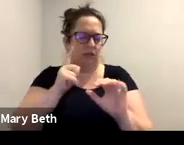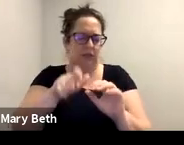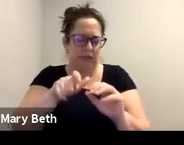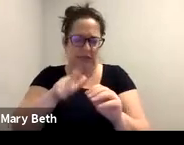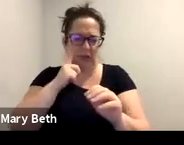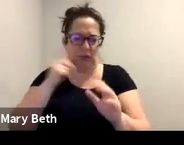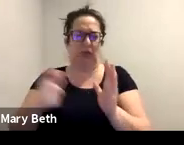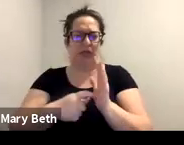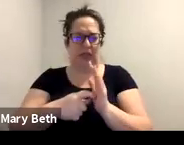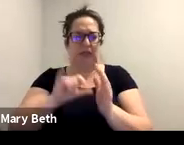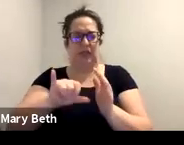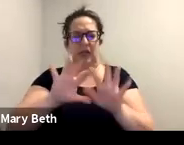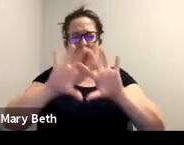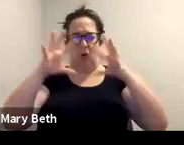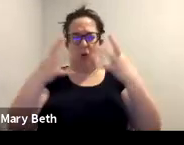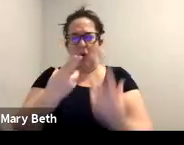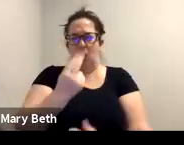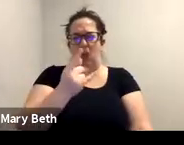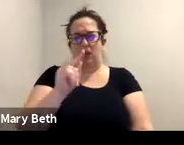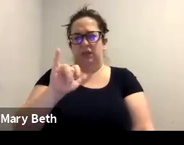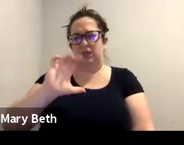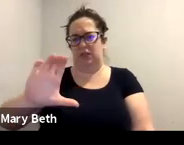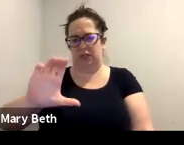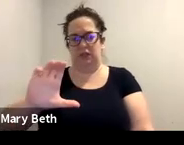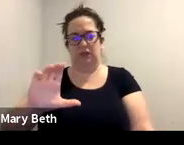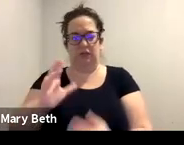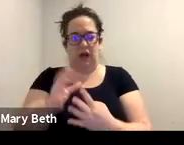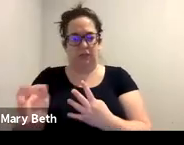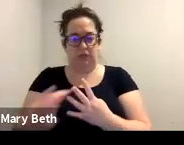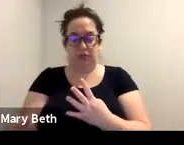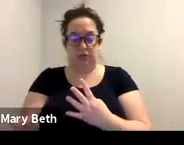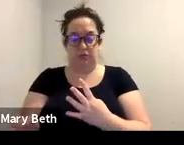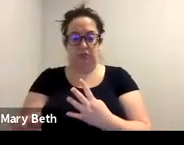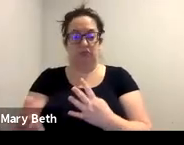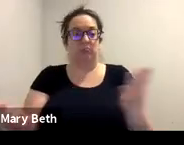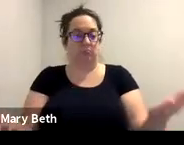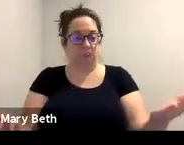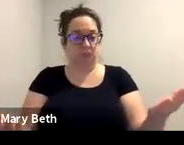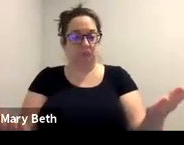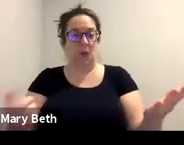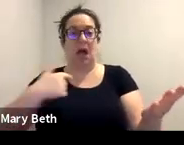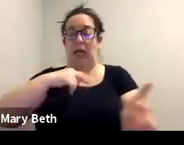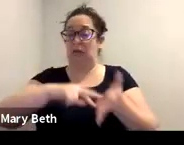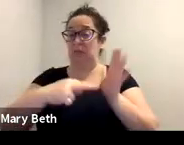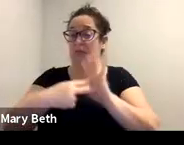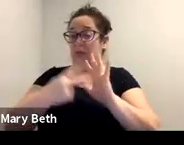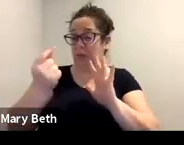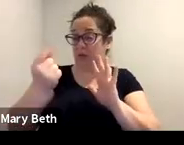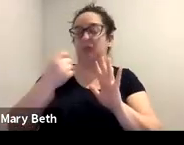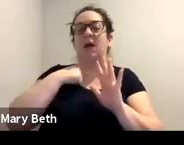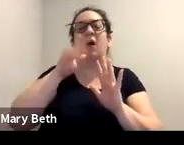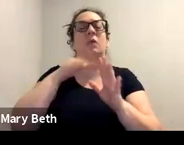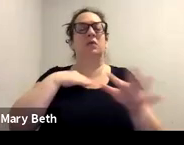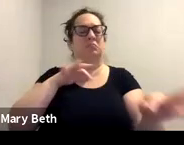say holistic, I think a lot of your programs do identify as holistic. Um, so I guess I'll